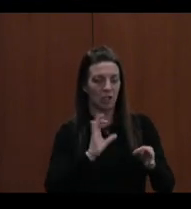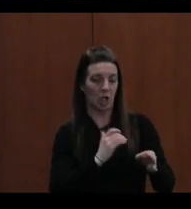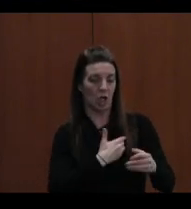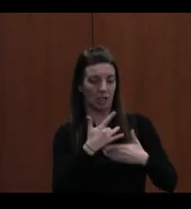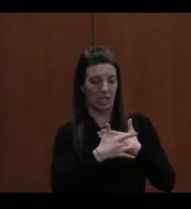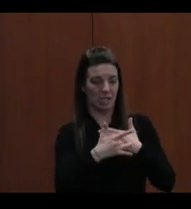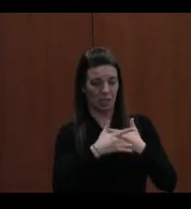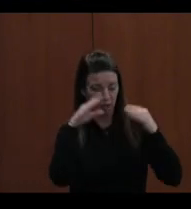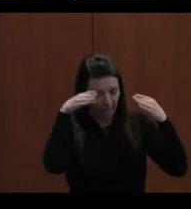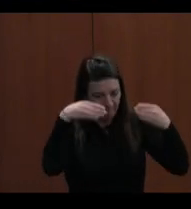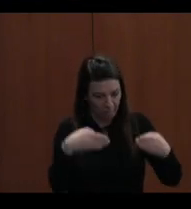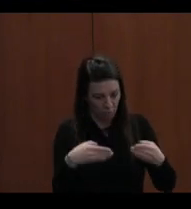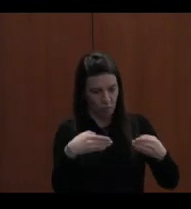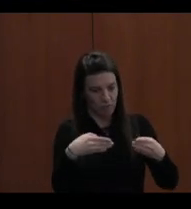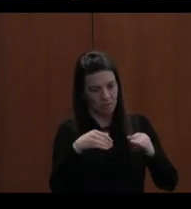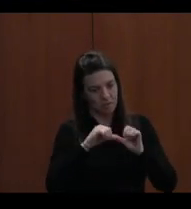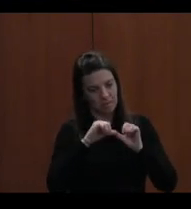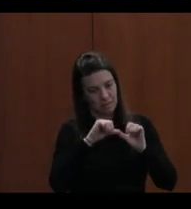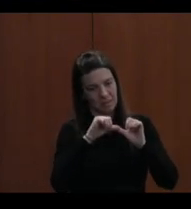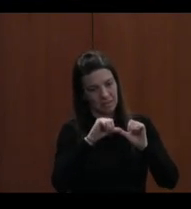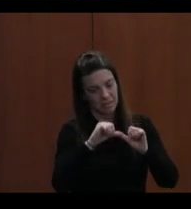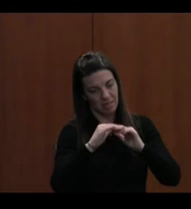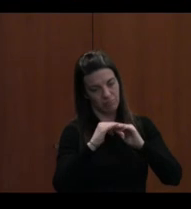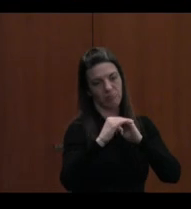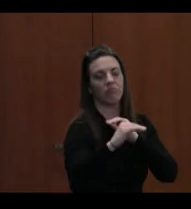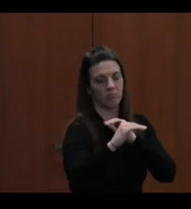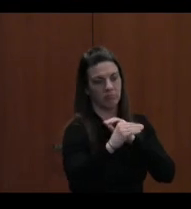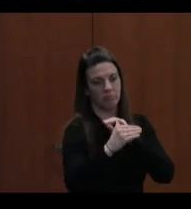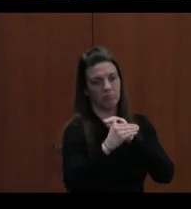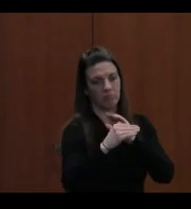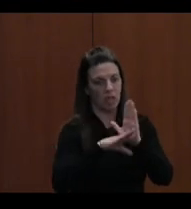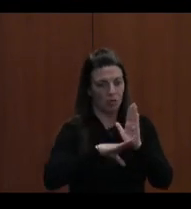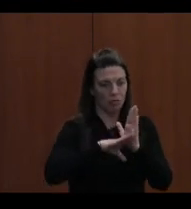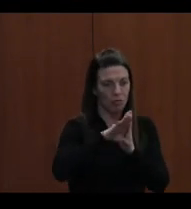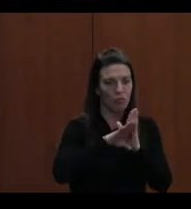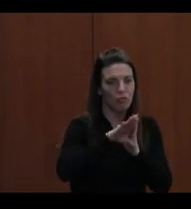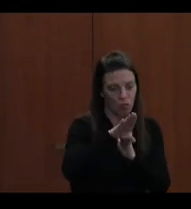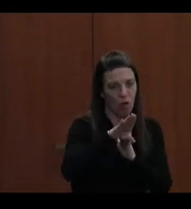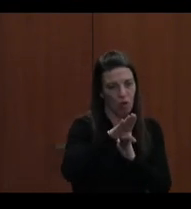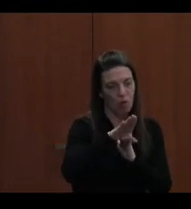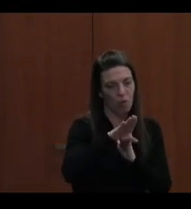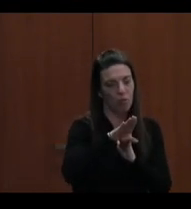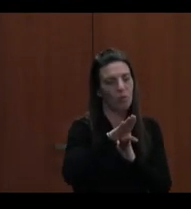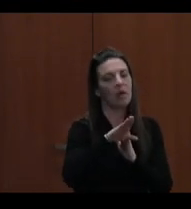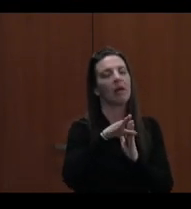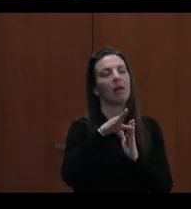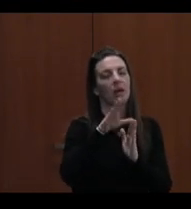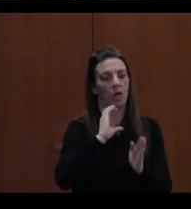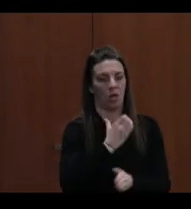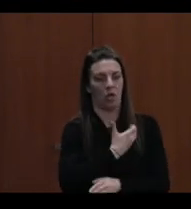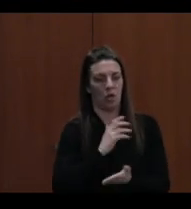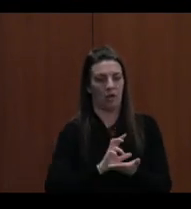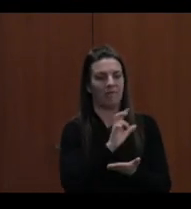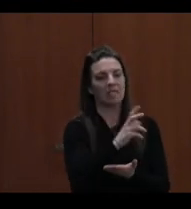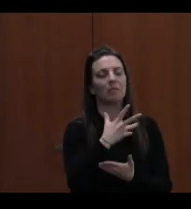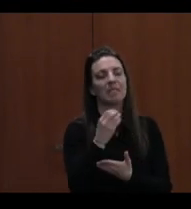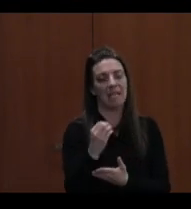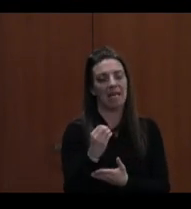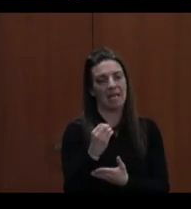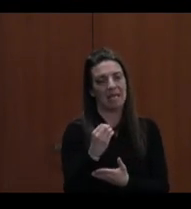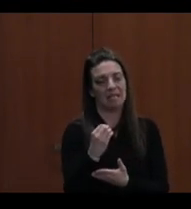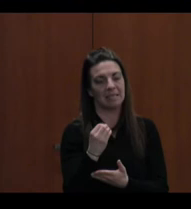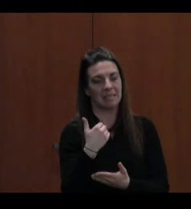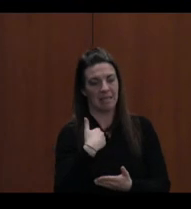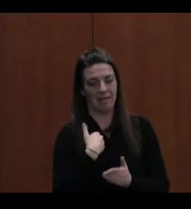crafted around the desire to sustain, optimize, grow the investments that WCPS has already made, have enabled one-to-one student device